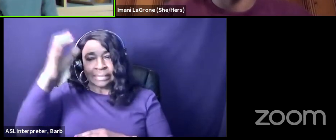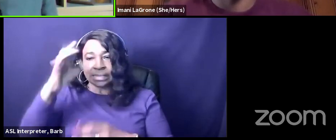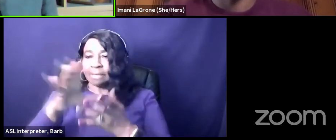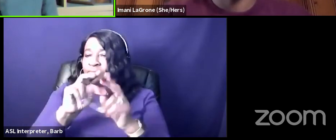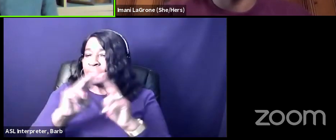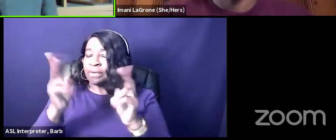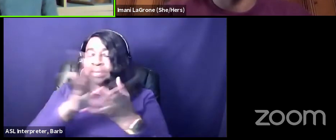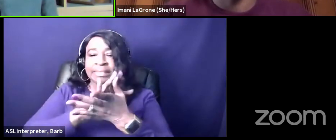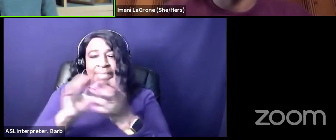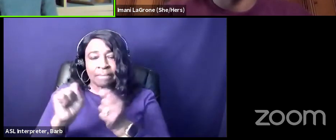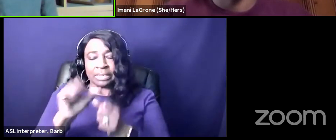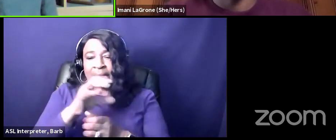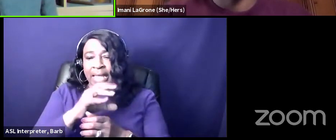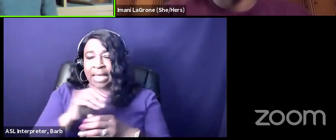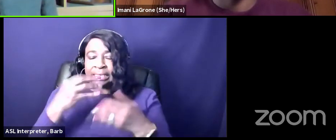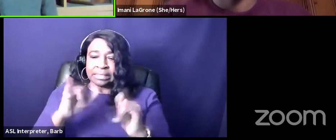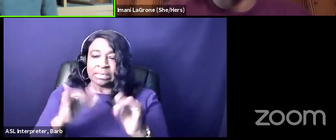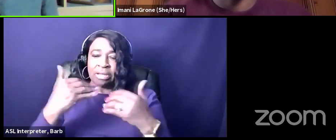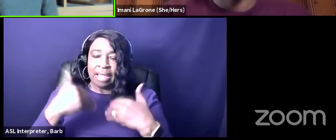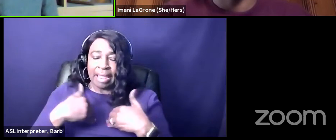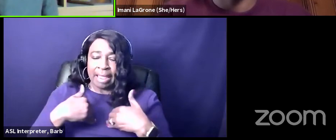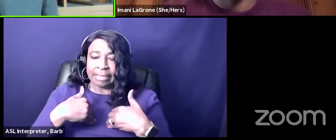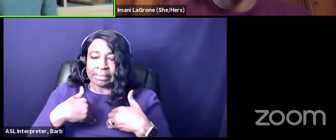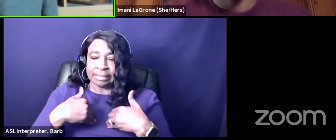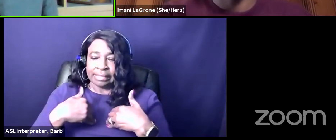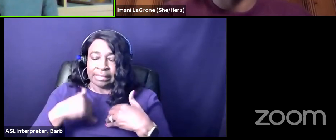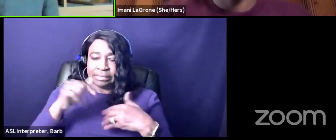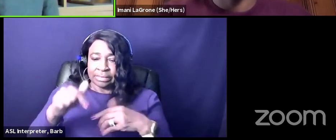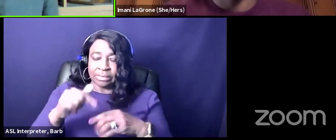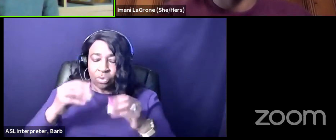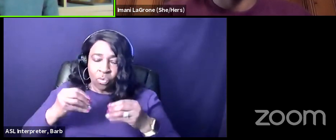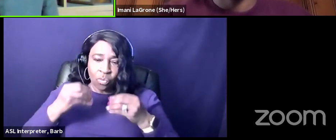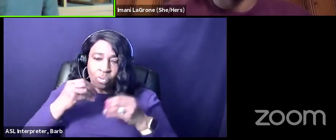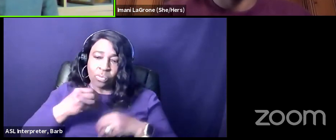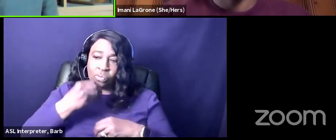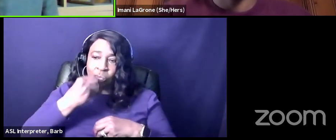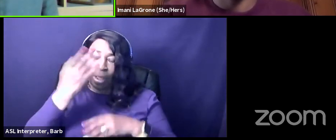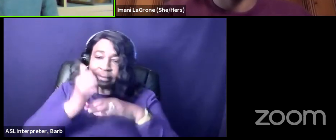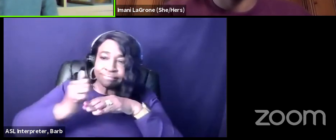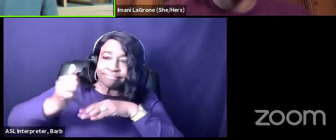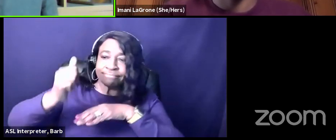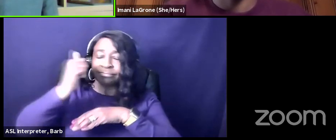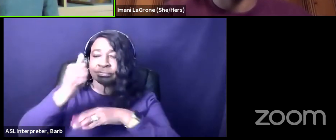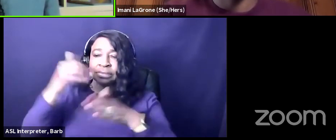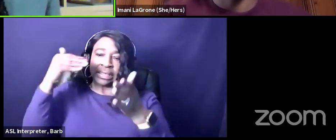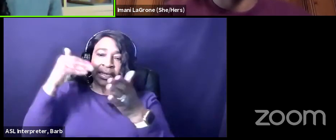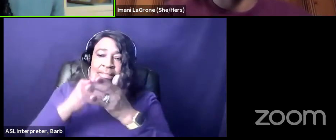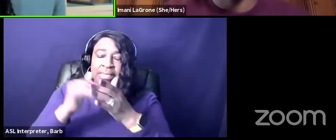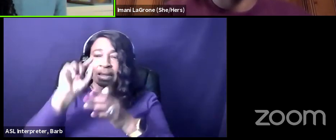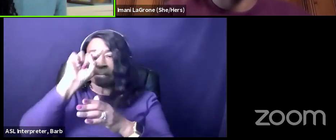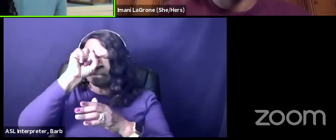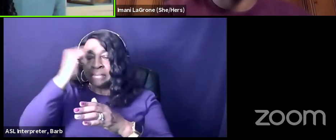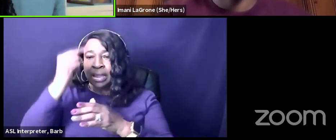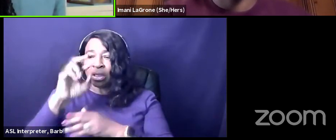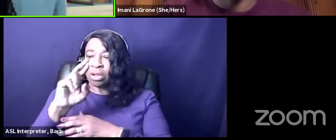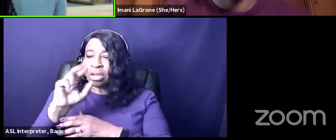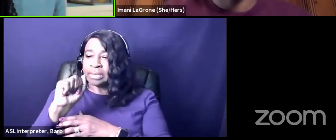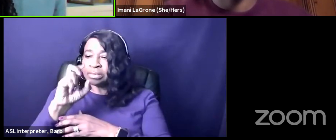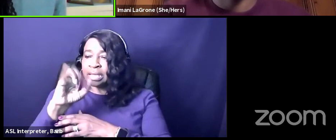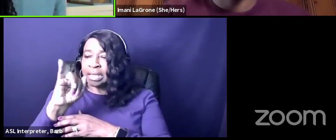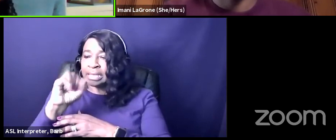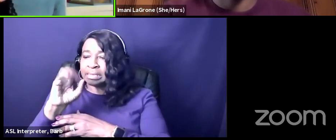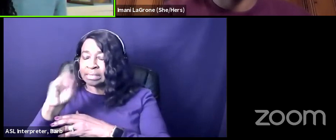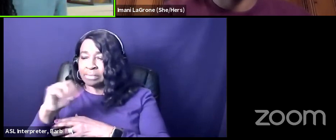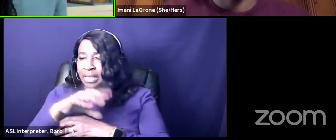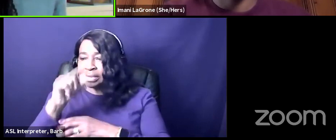and it still has the the frame of white supremacy and anti-black racism wrapped up in it but this concept of elevated